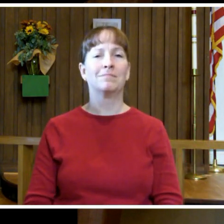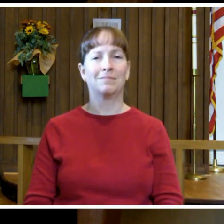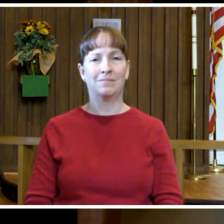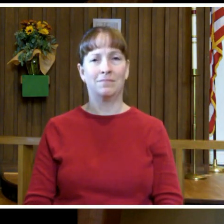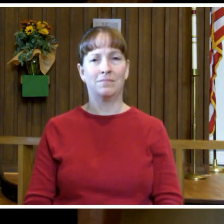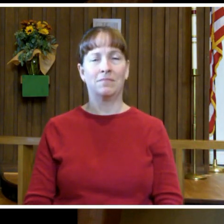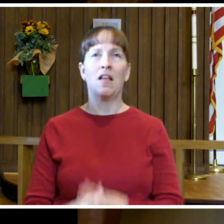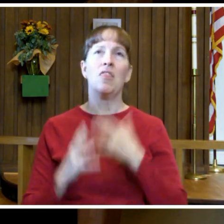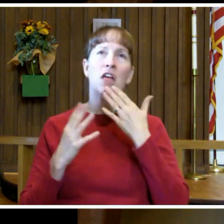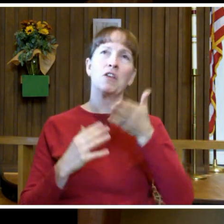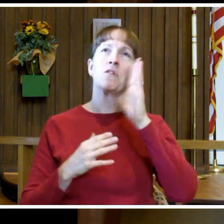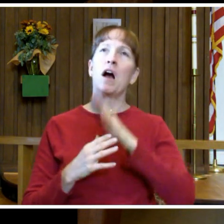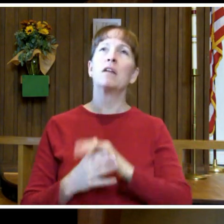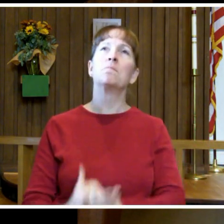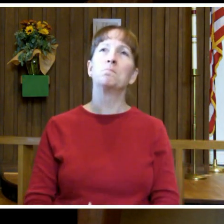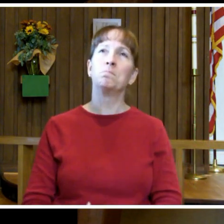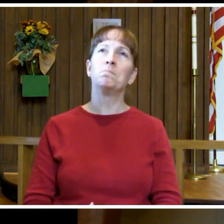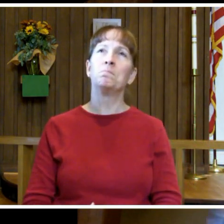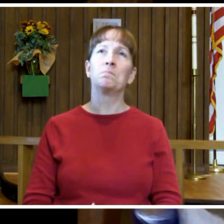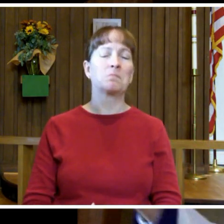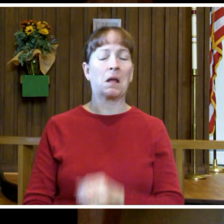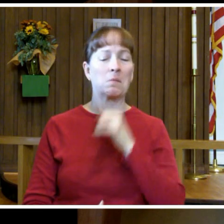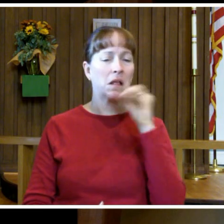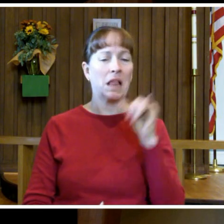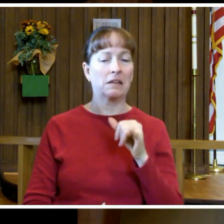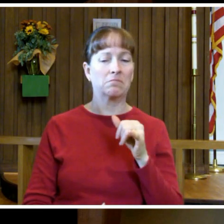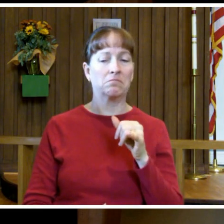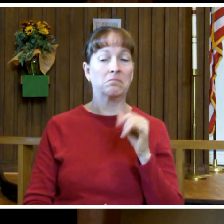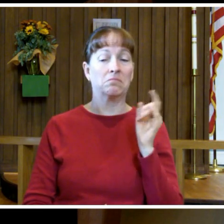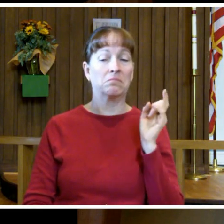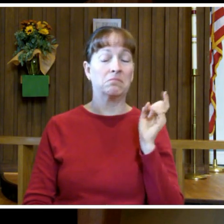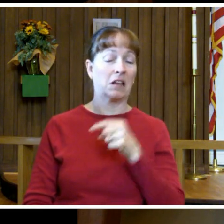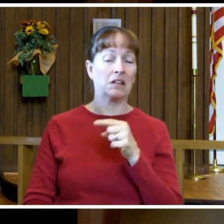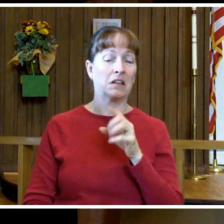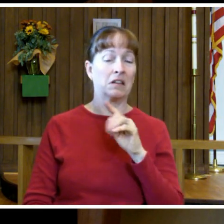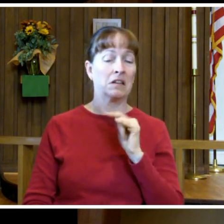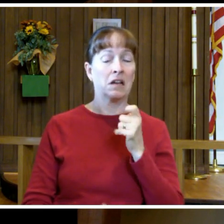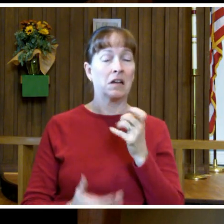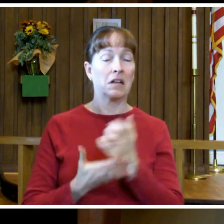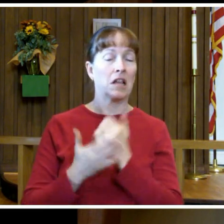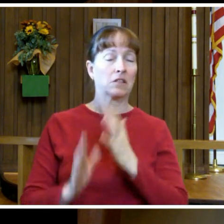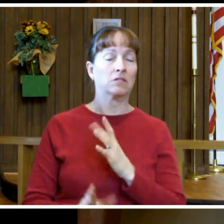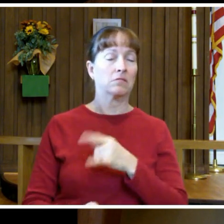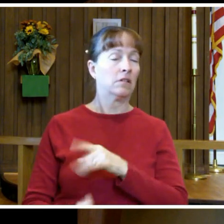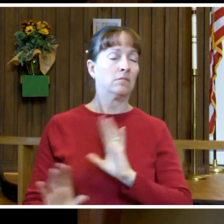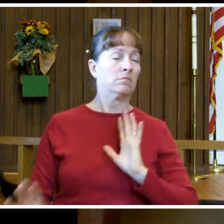Thank you, God. At least I'm not like this tax collector over here.